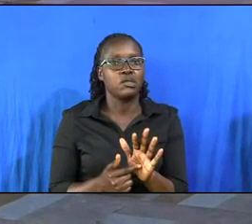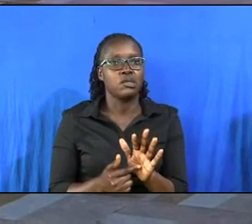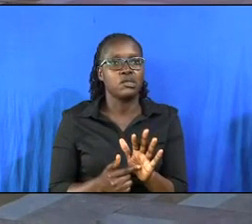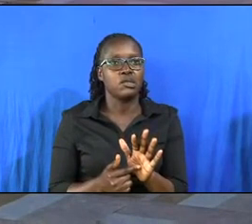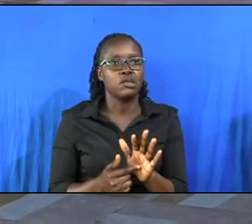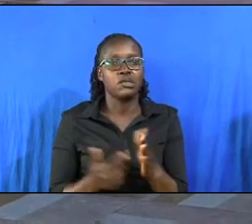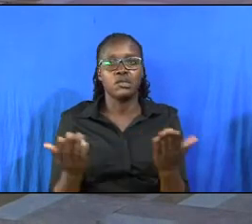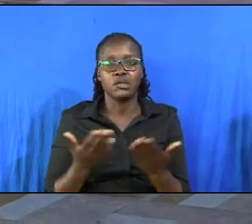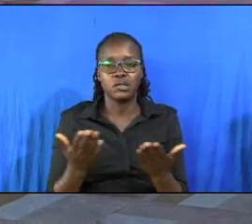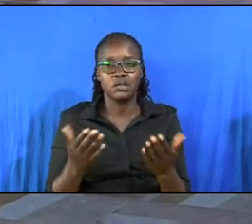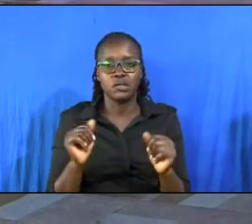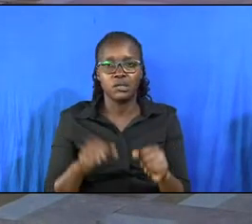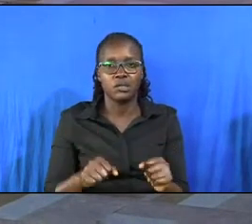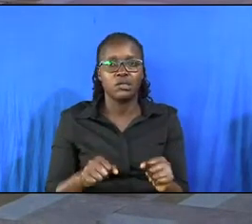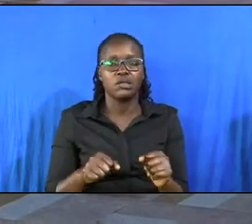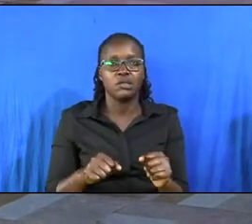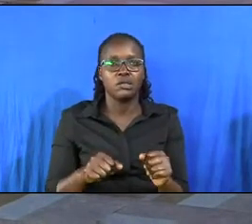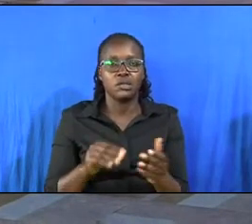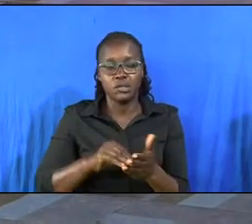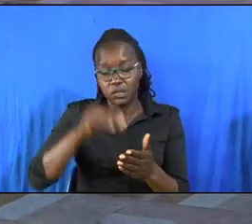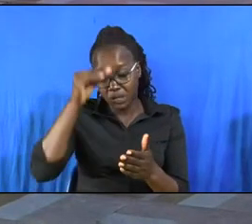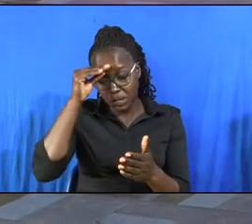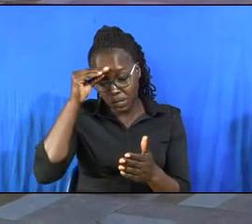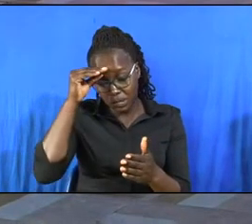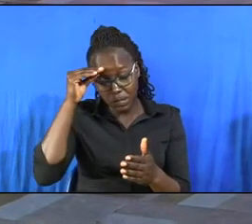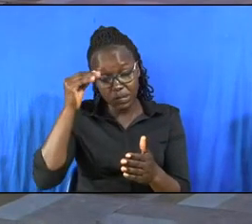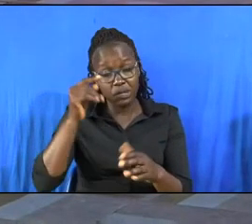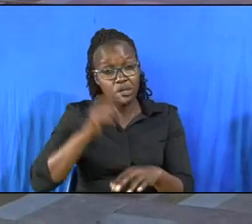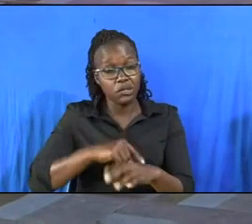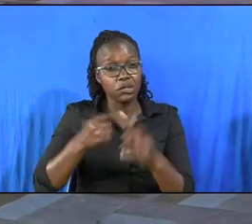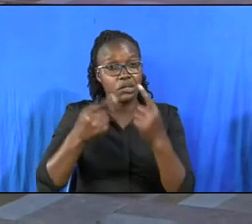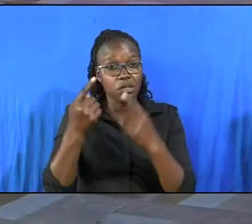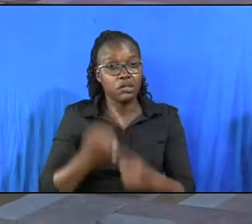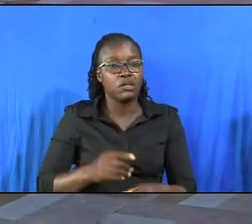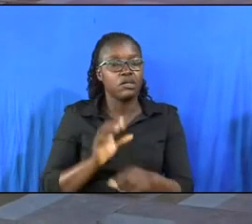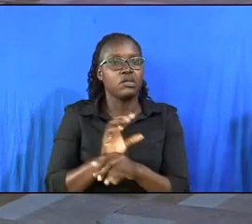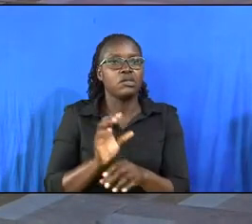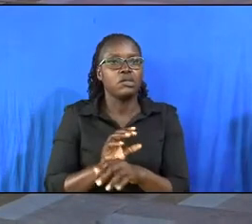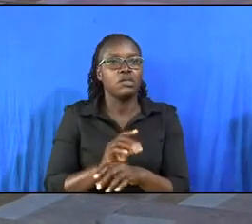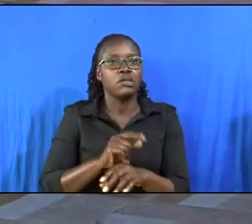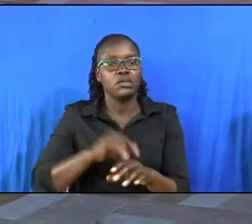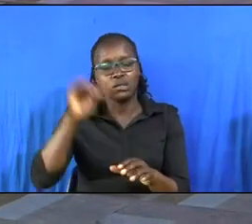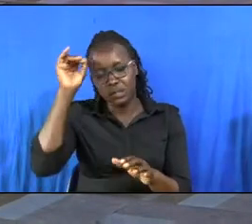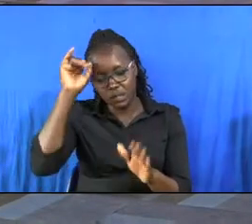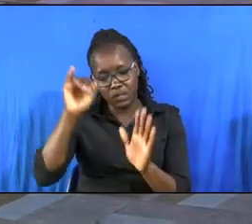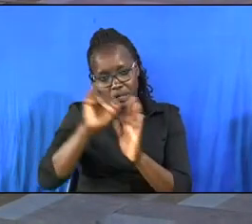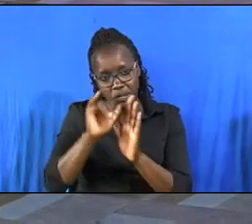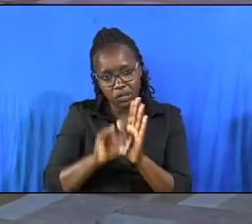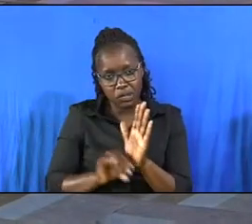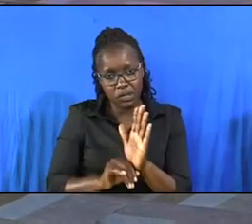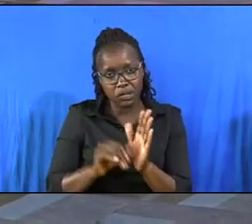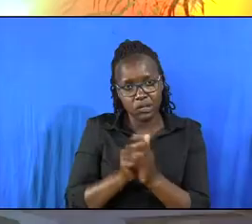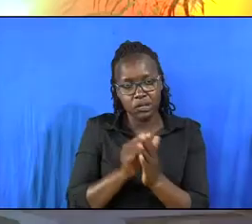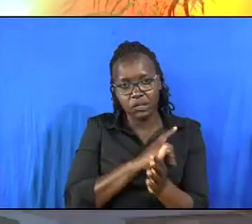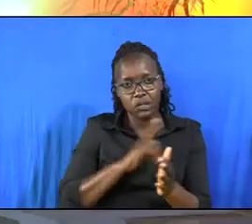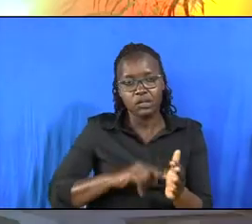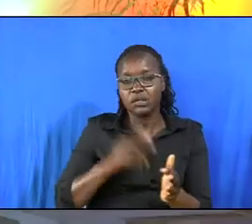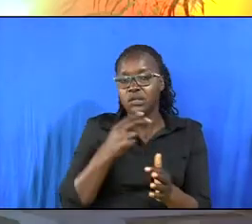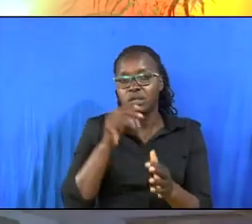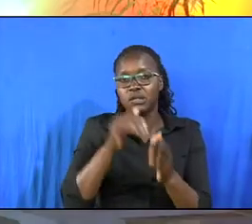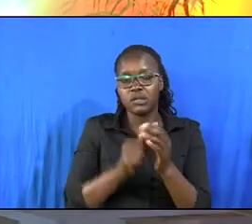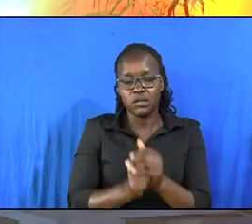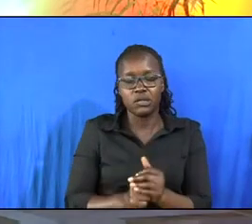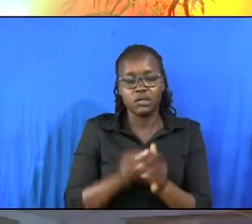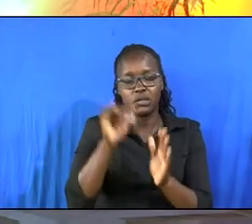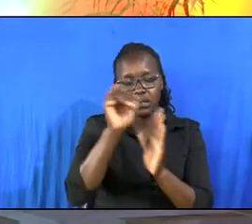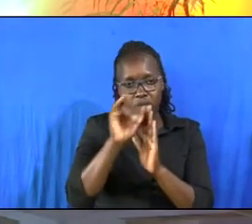we can learn that when they come to church, when they identify with the God whom you worship, when they